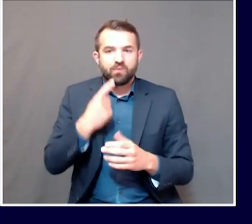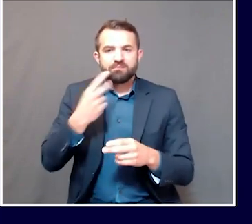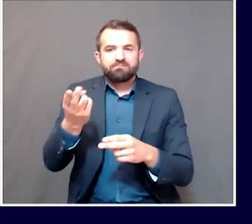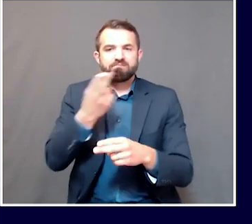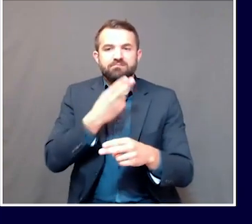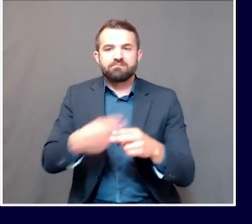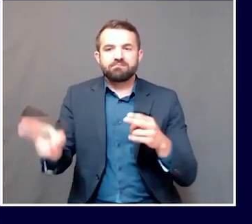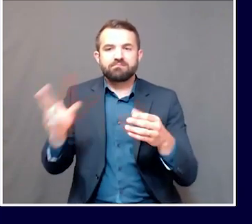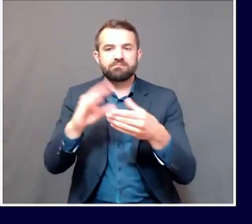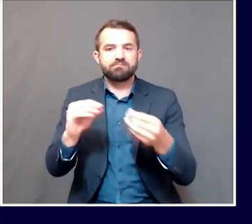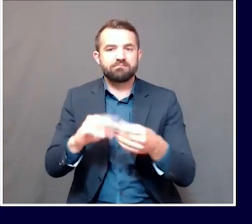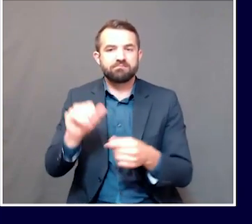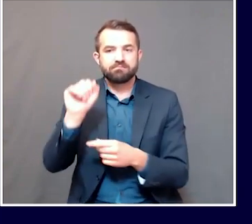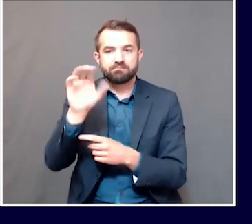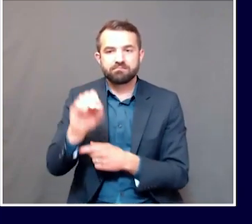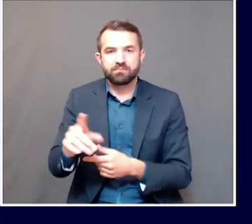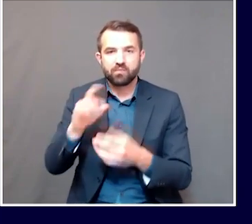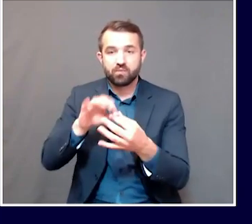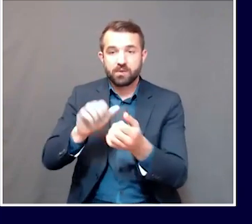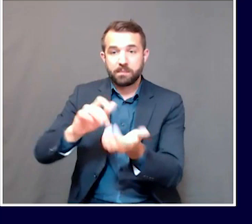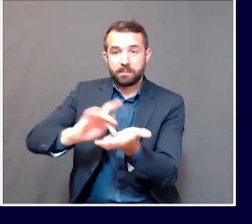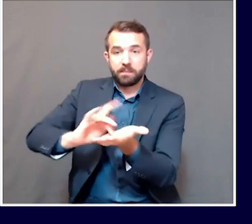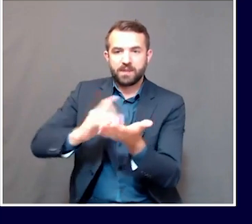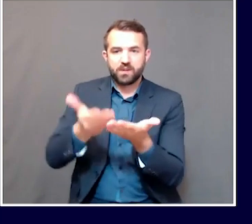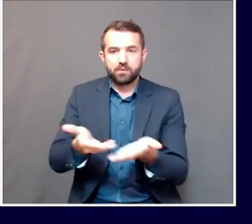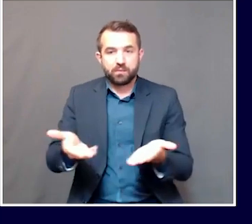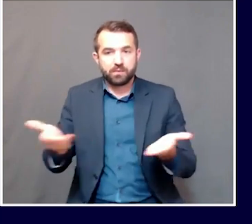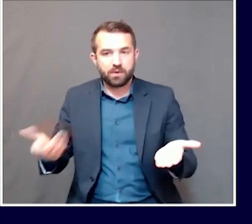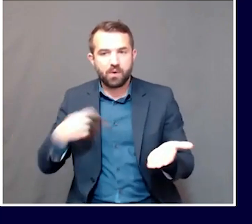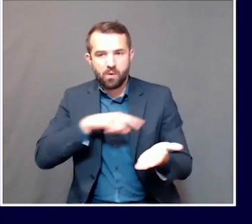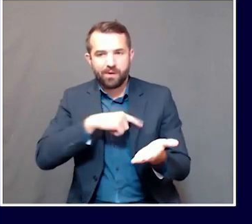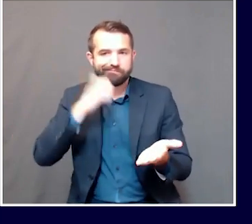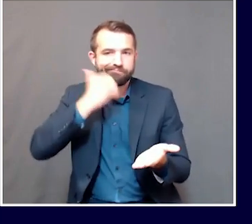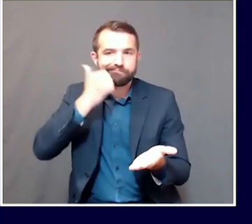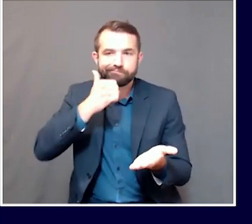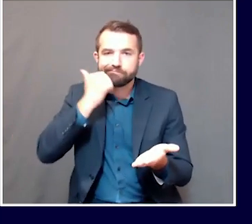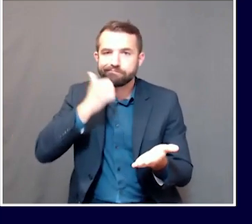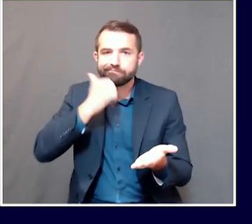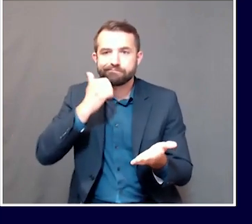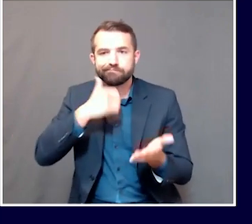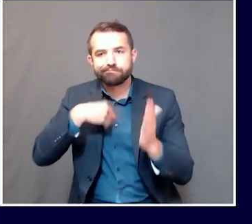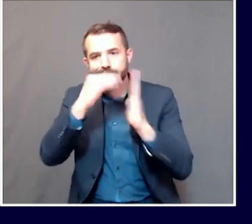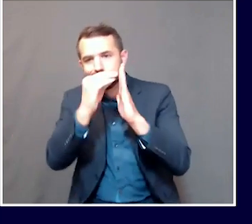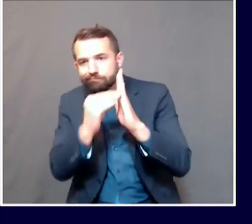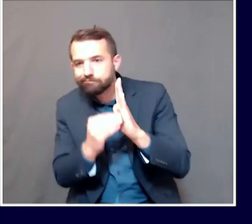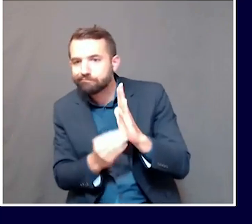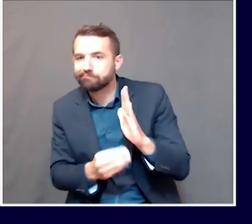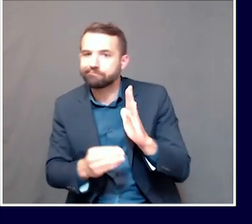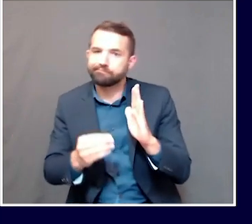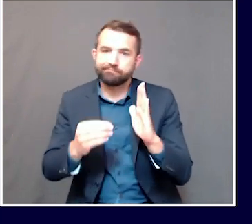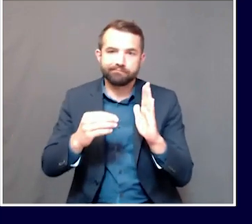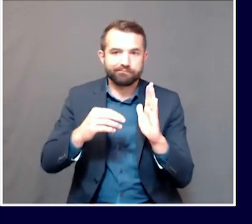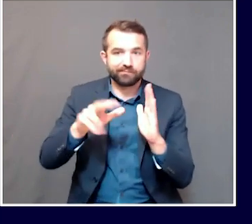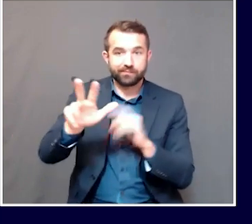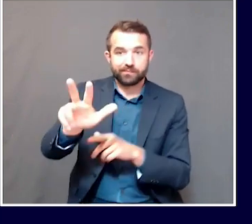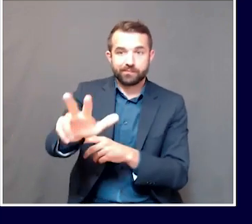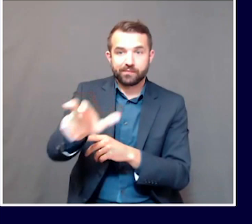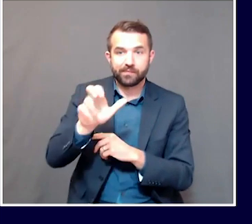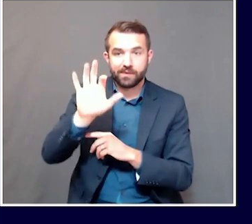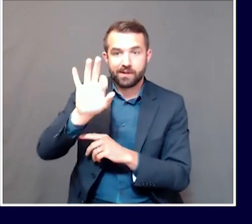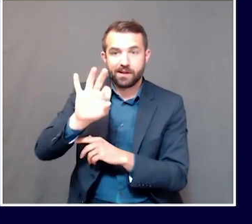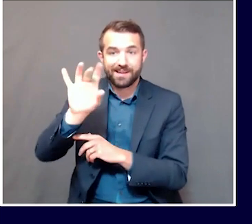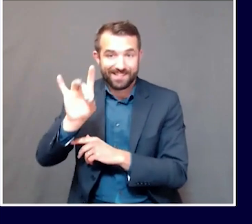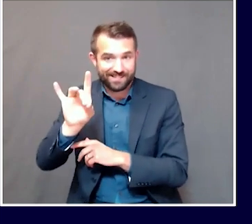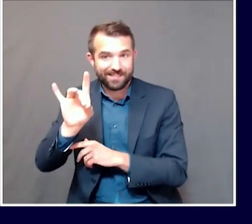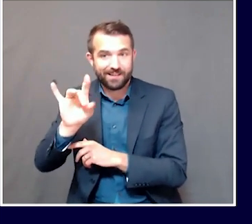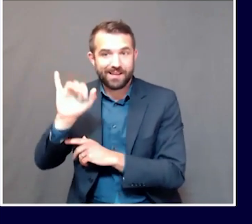some of the vital medical assets that Maine CDC tracks on a daily basis. Overall, there are 398 intensive